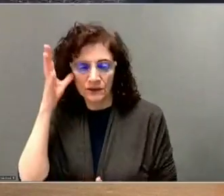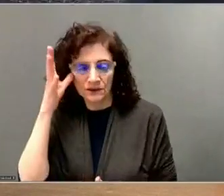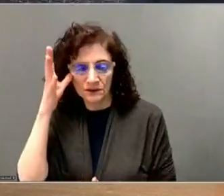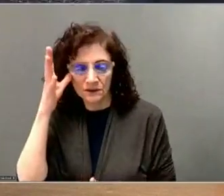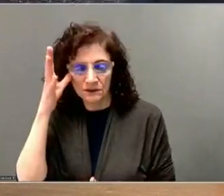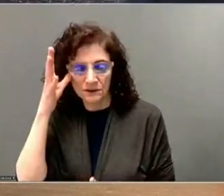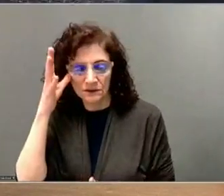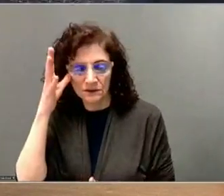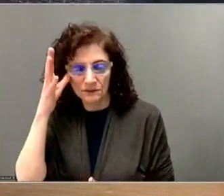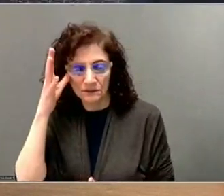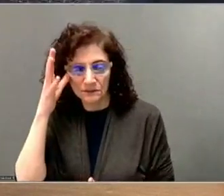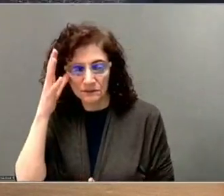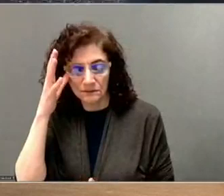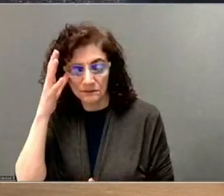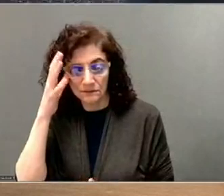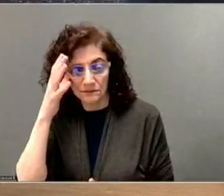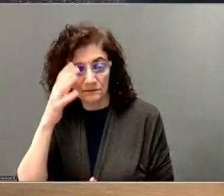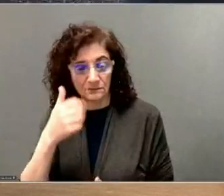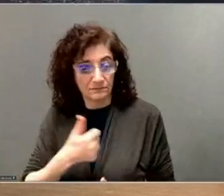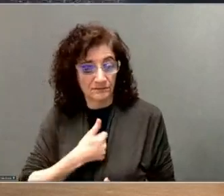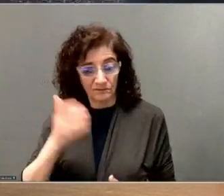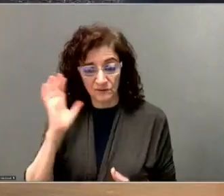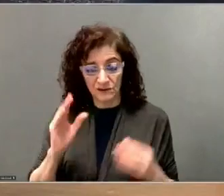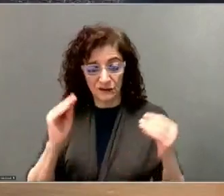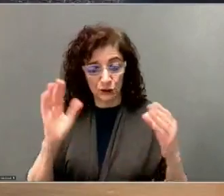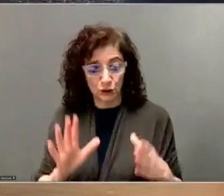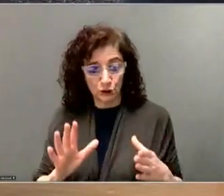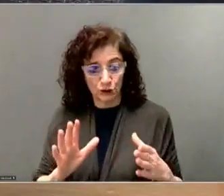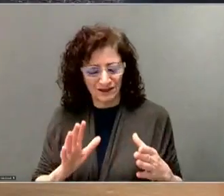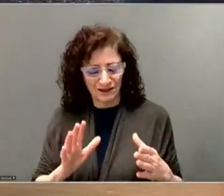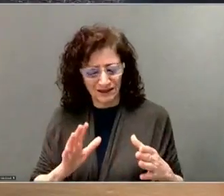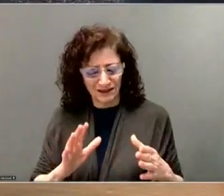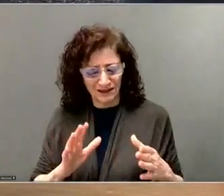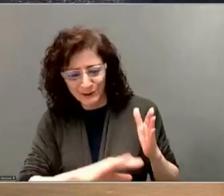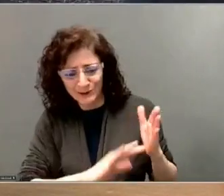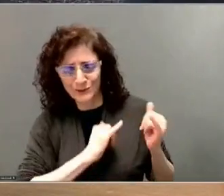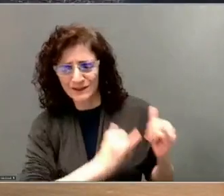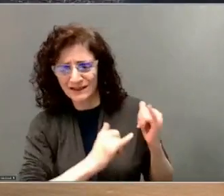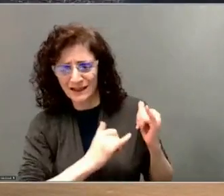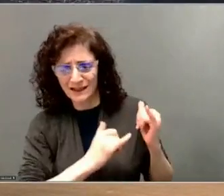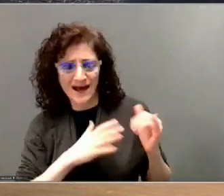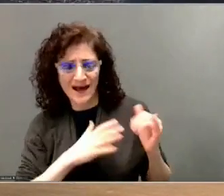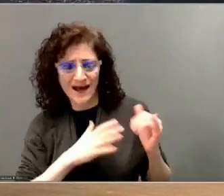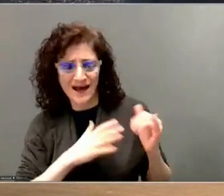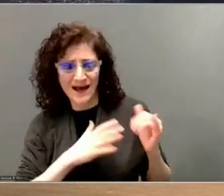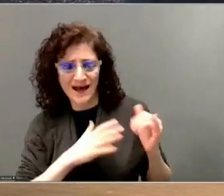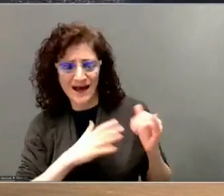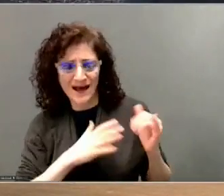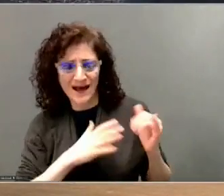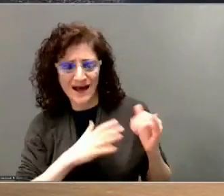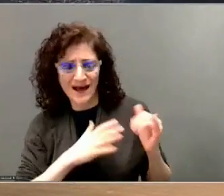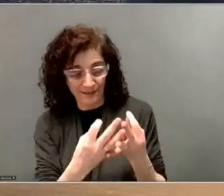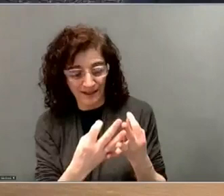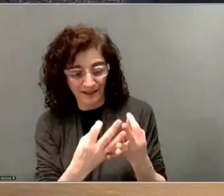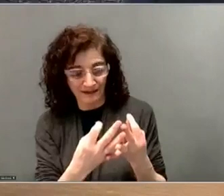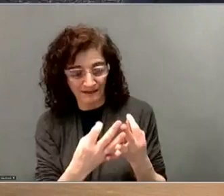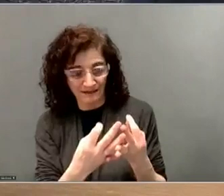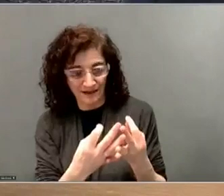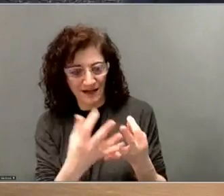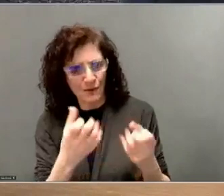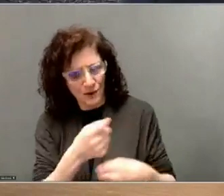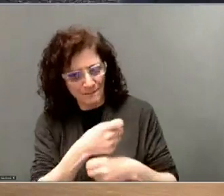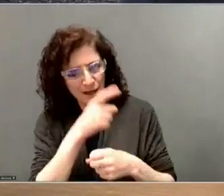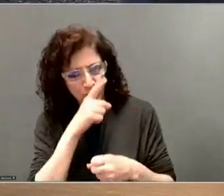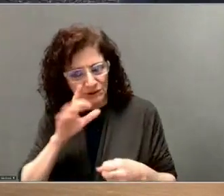As a teacher, my students were my second family, and I would want to make sure that their parents were informed about what was happening